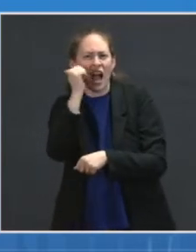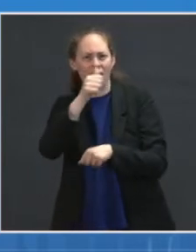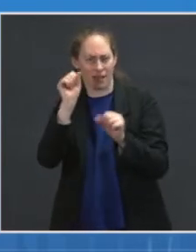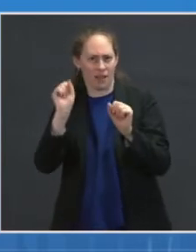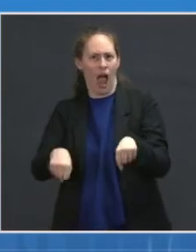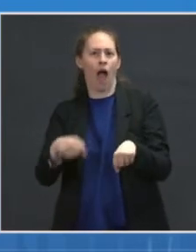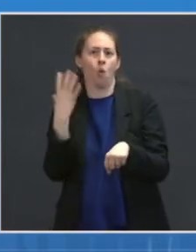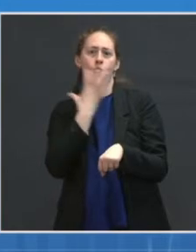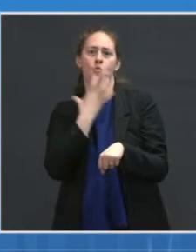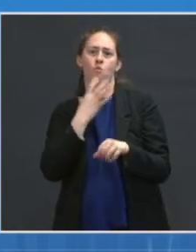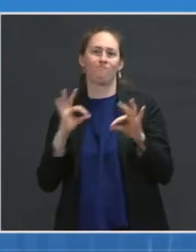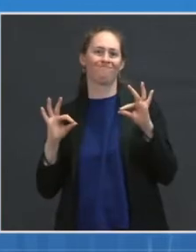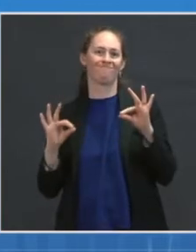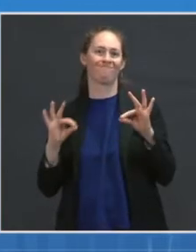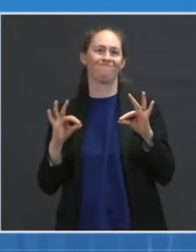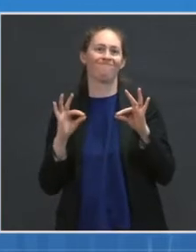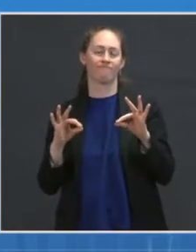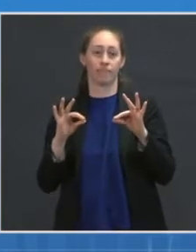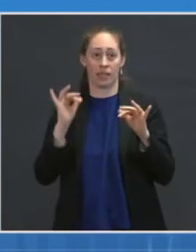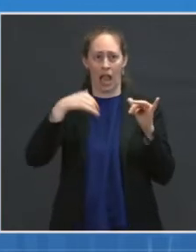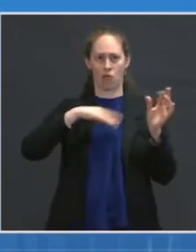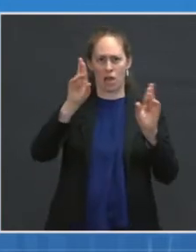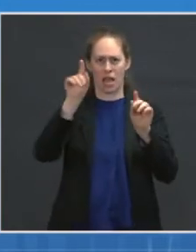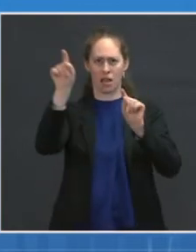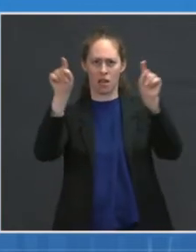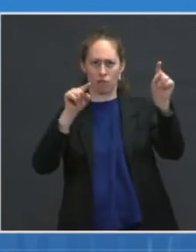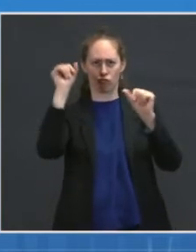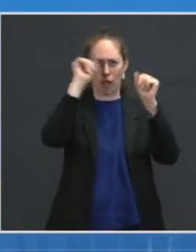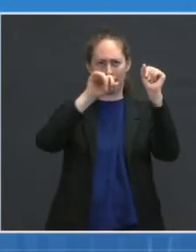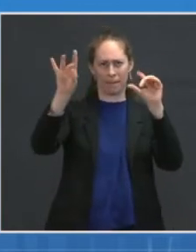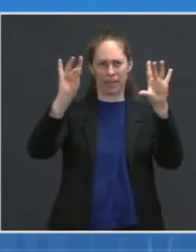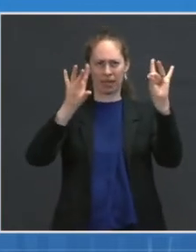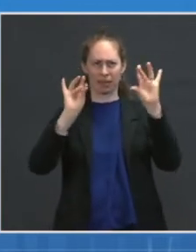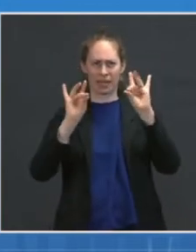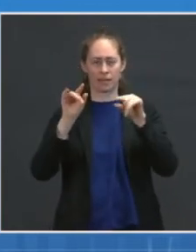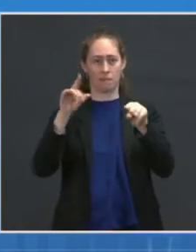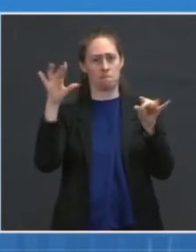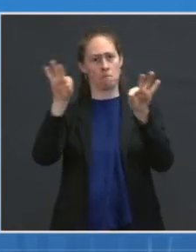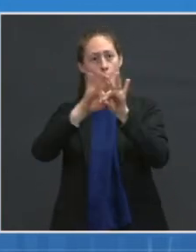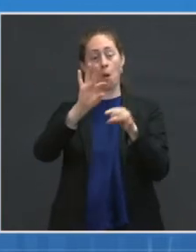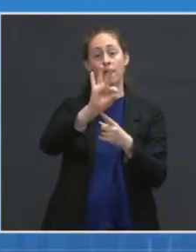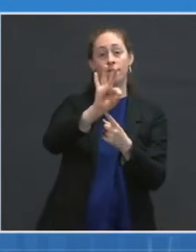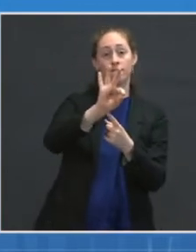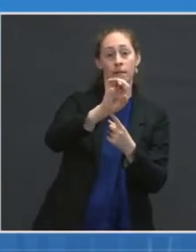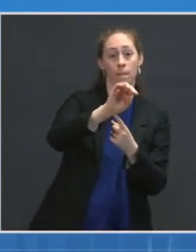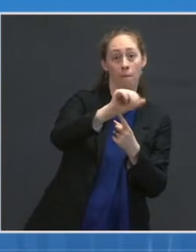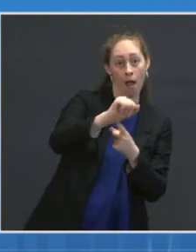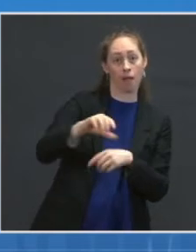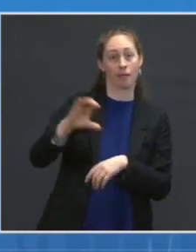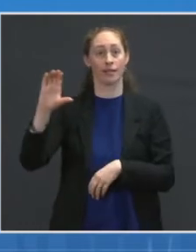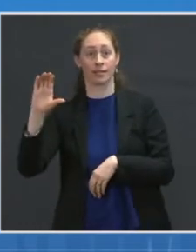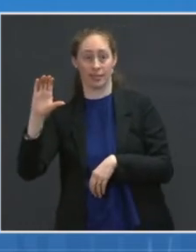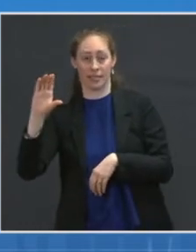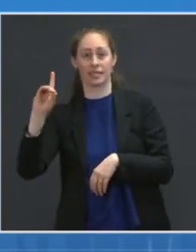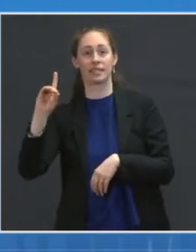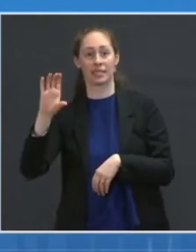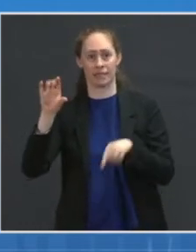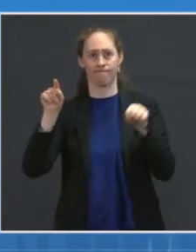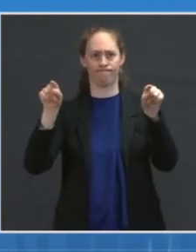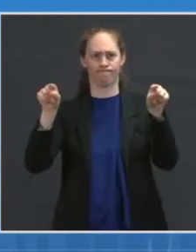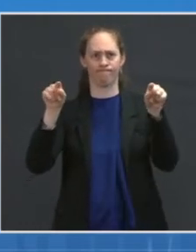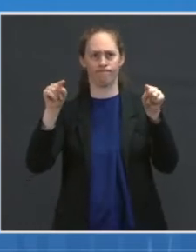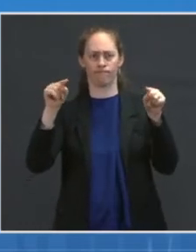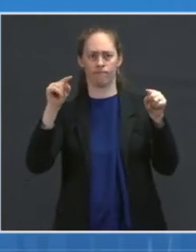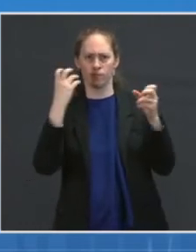is based on a CDC-FEMA framework that has been developed to target vaccinations to